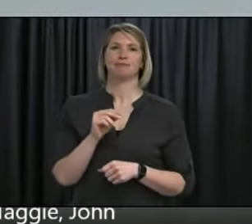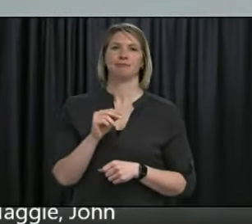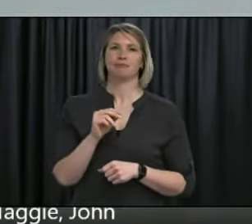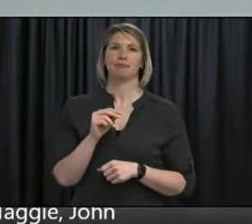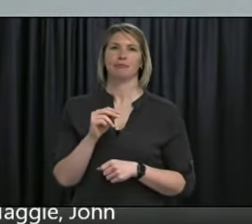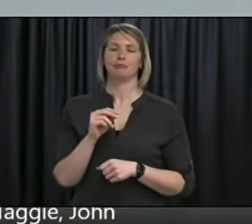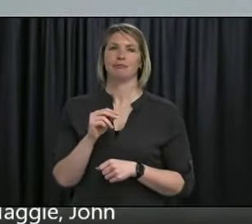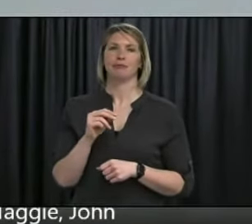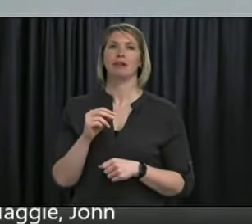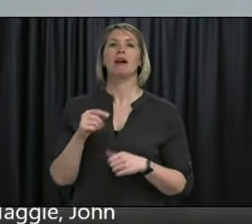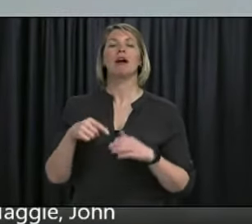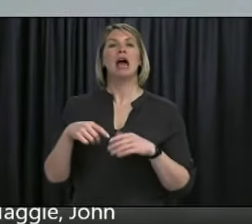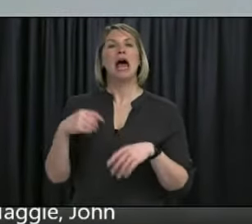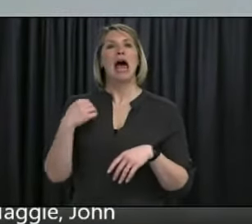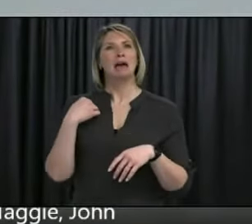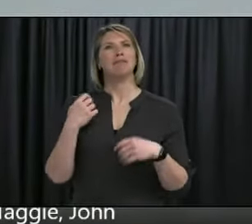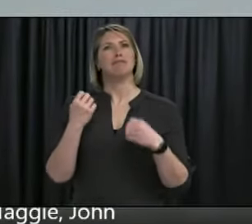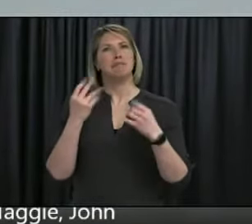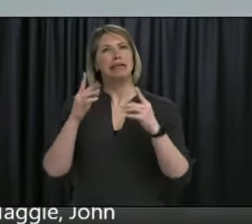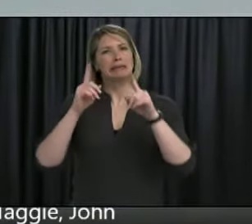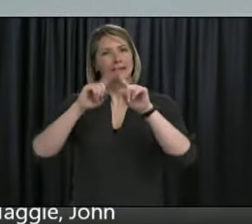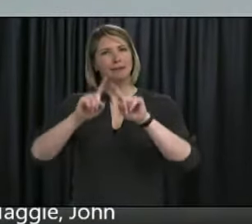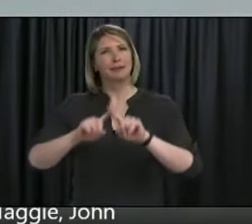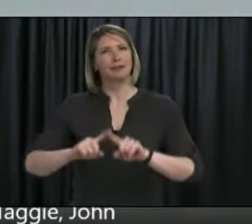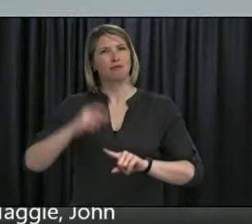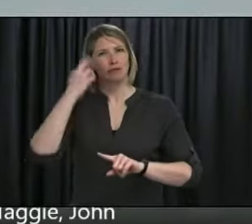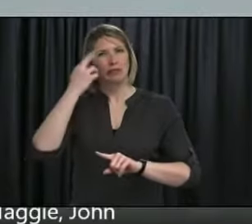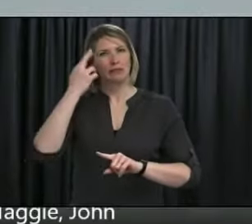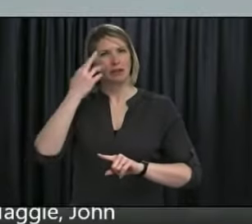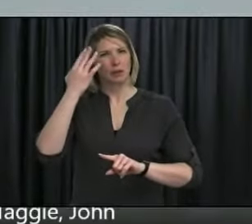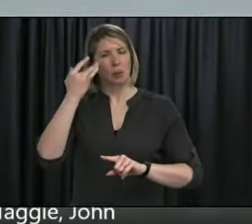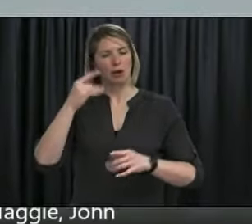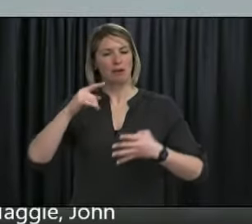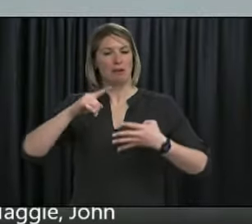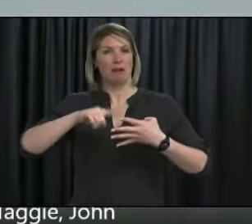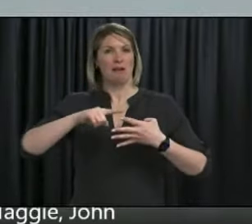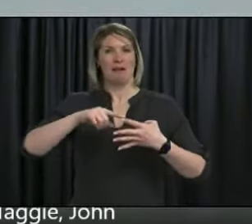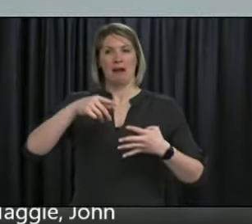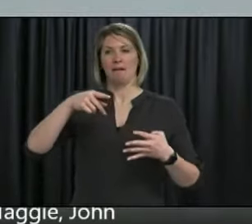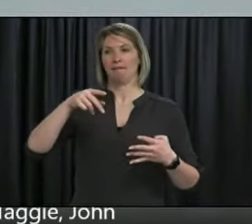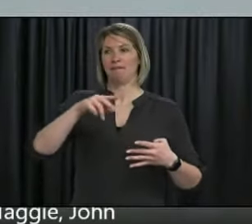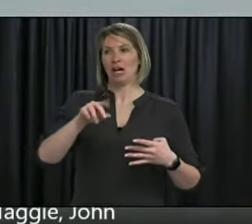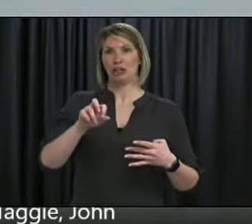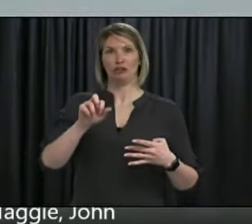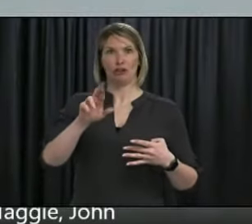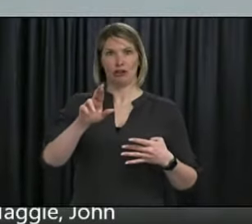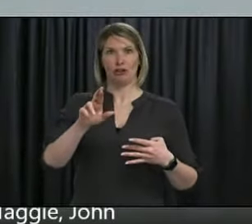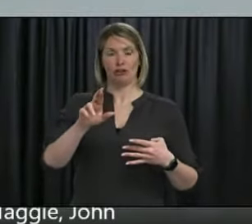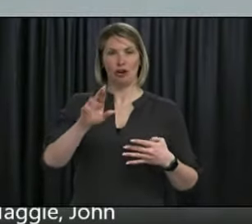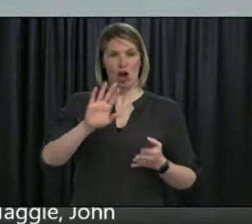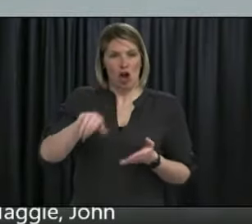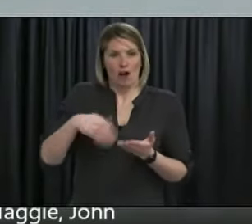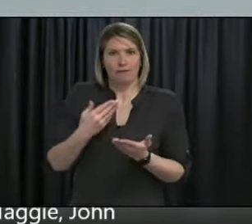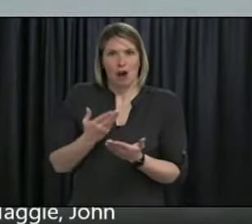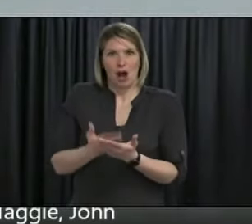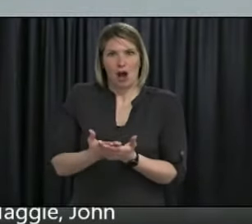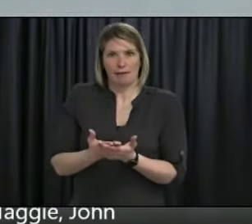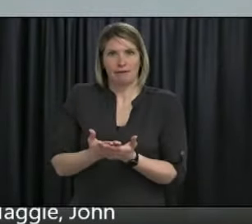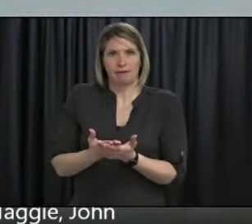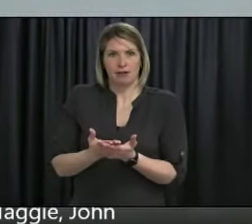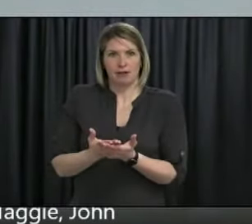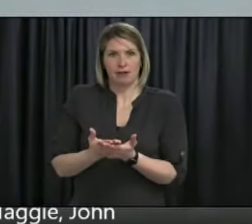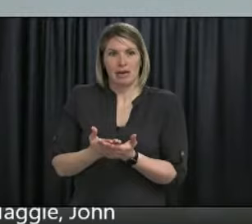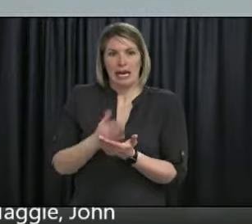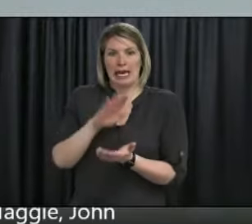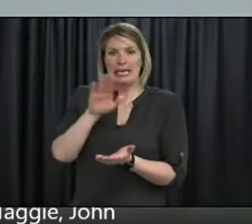shipment of Pfizer that really had no time to cool off in the province before central health had it thawed and we're